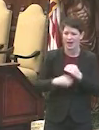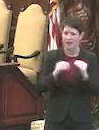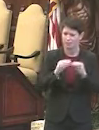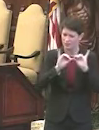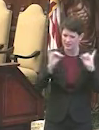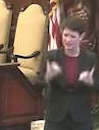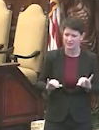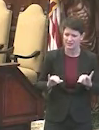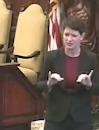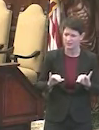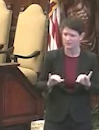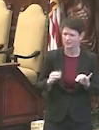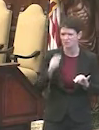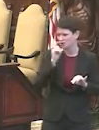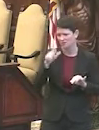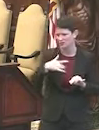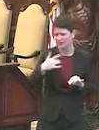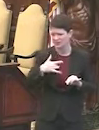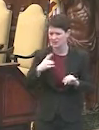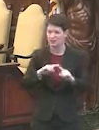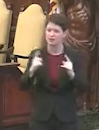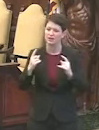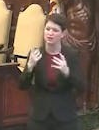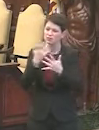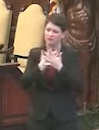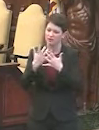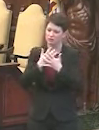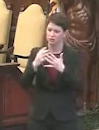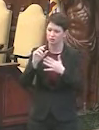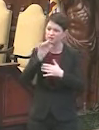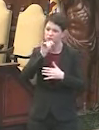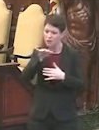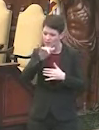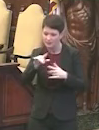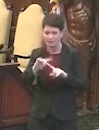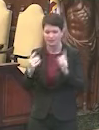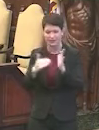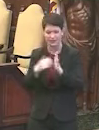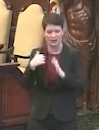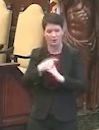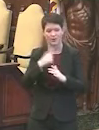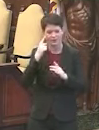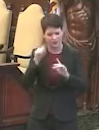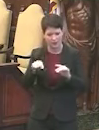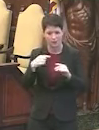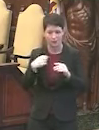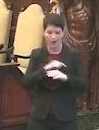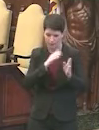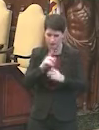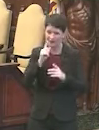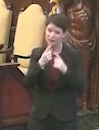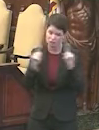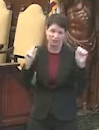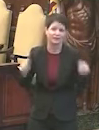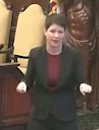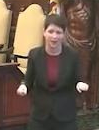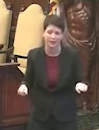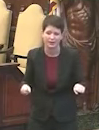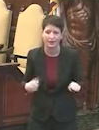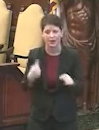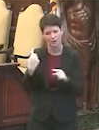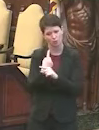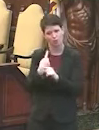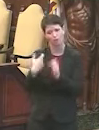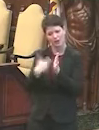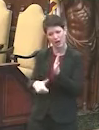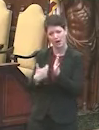that have UV light or whatever. You can simply filter out those droplets. And so we think this is achievable at a reasonable